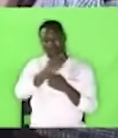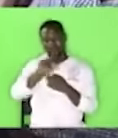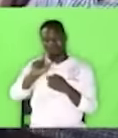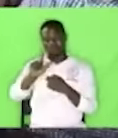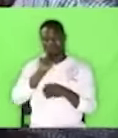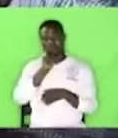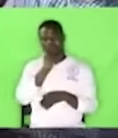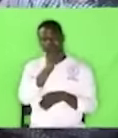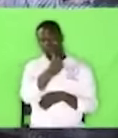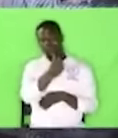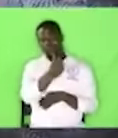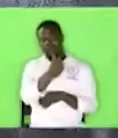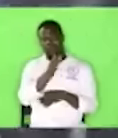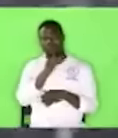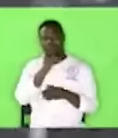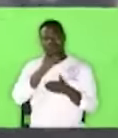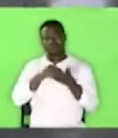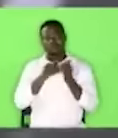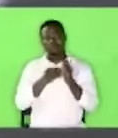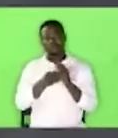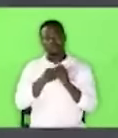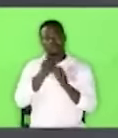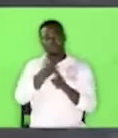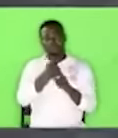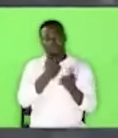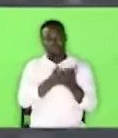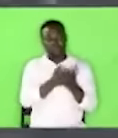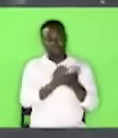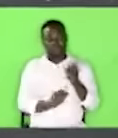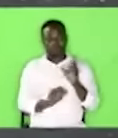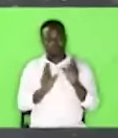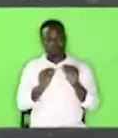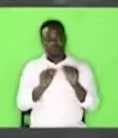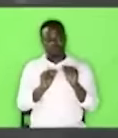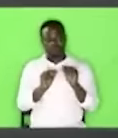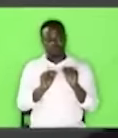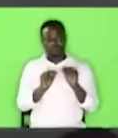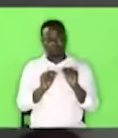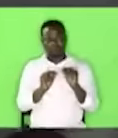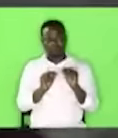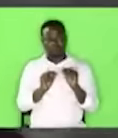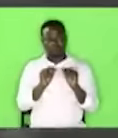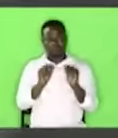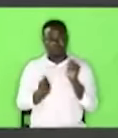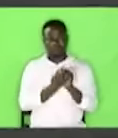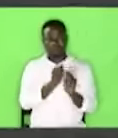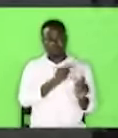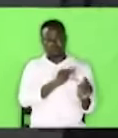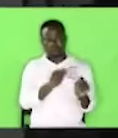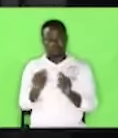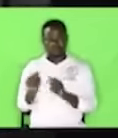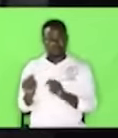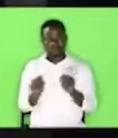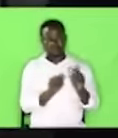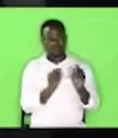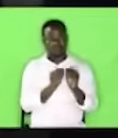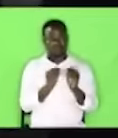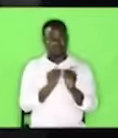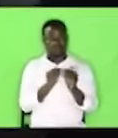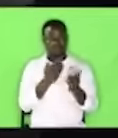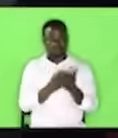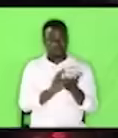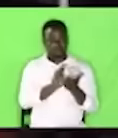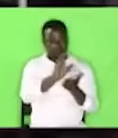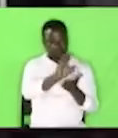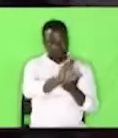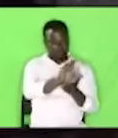not that they don't redraw money. They transact. They deposit, they redraw.